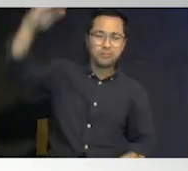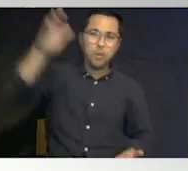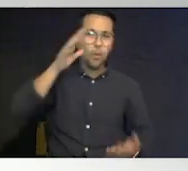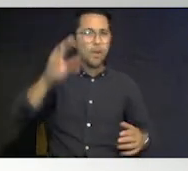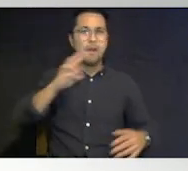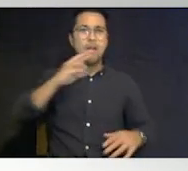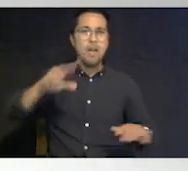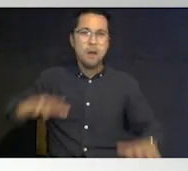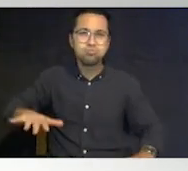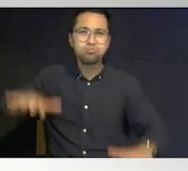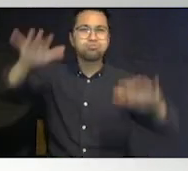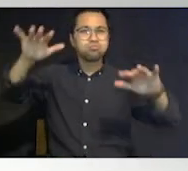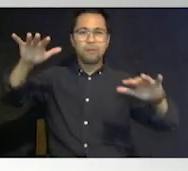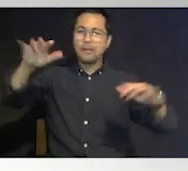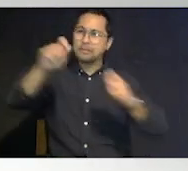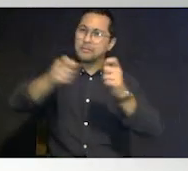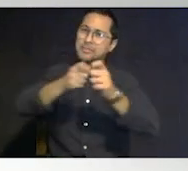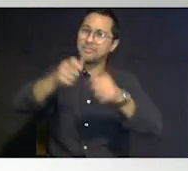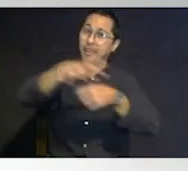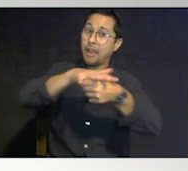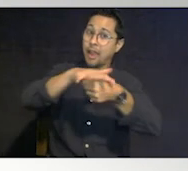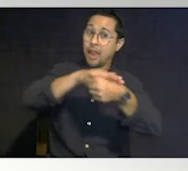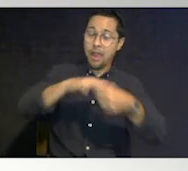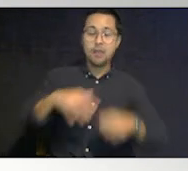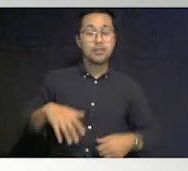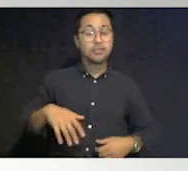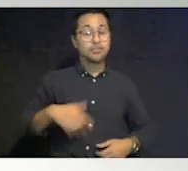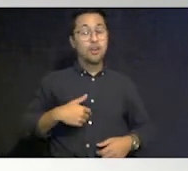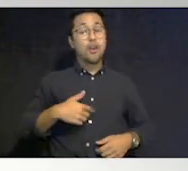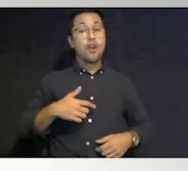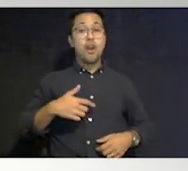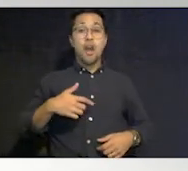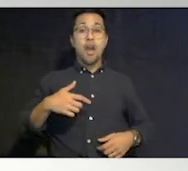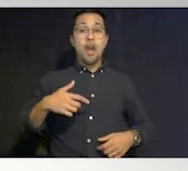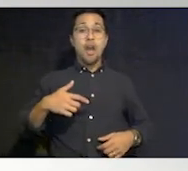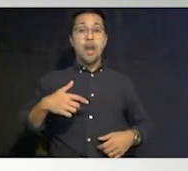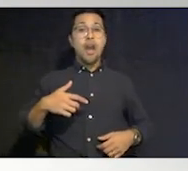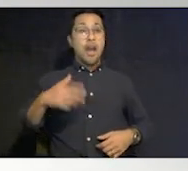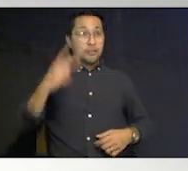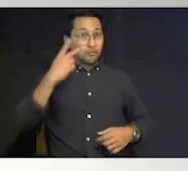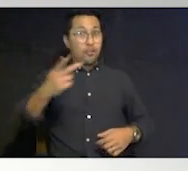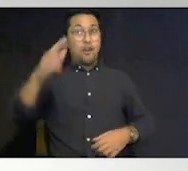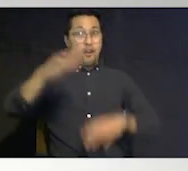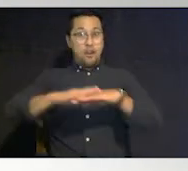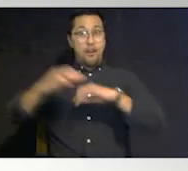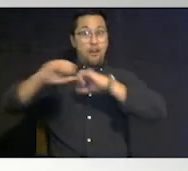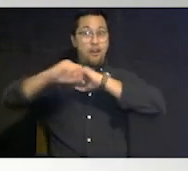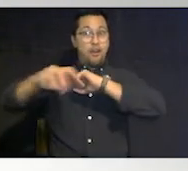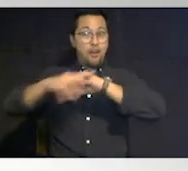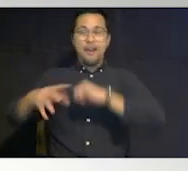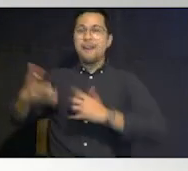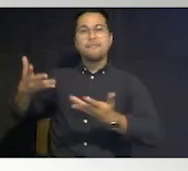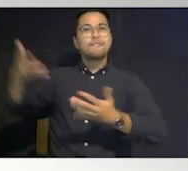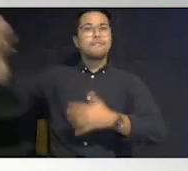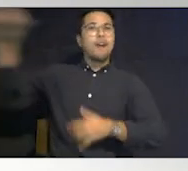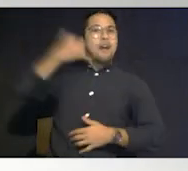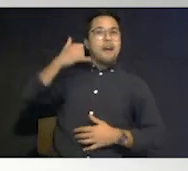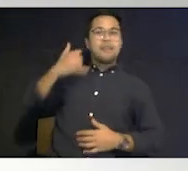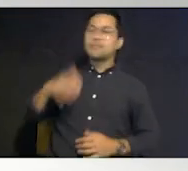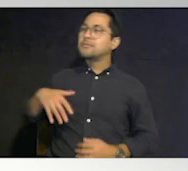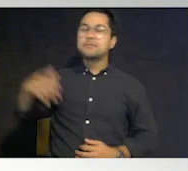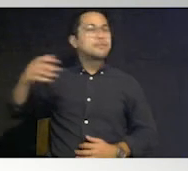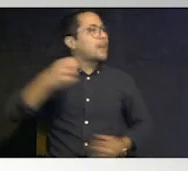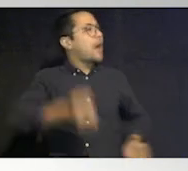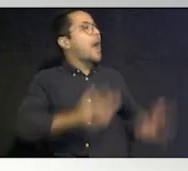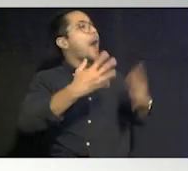that county so no longer had i seen that on the tv when the phone rang and i knew what the question was going to be how many group homes